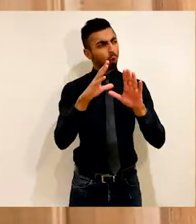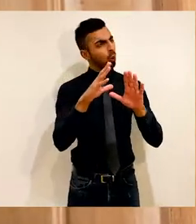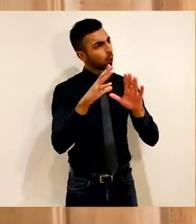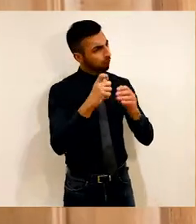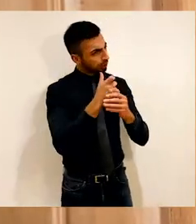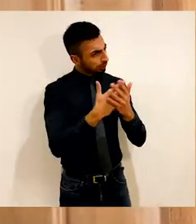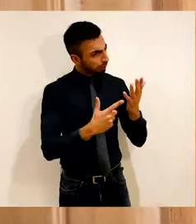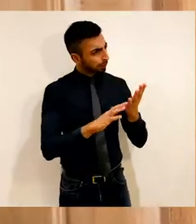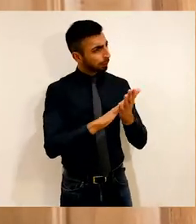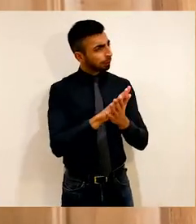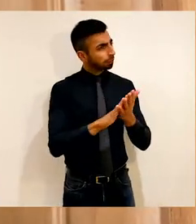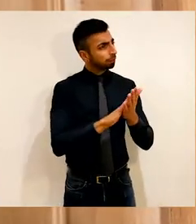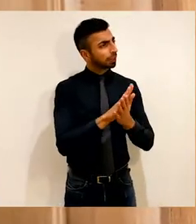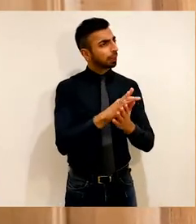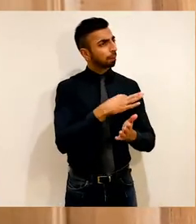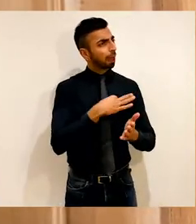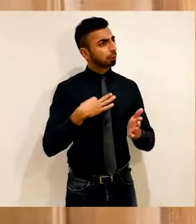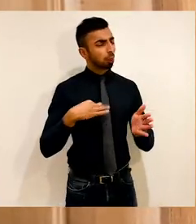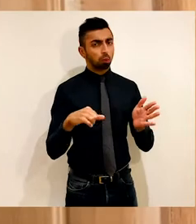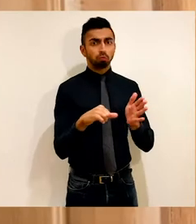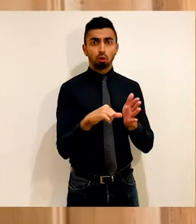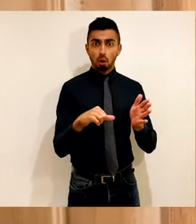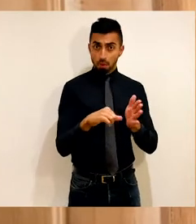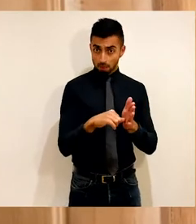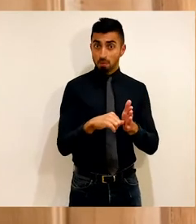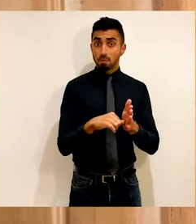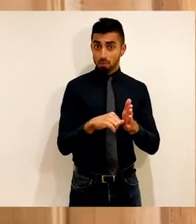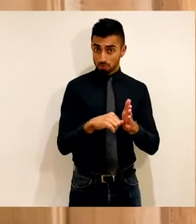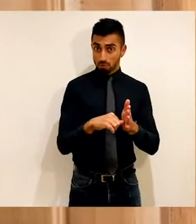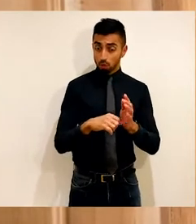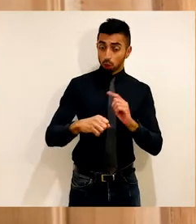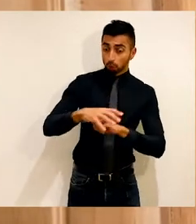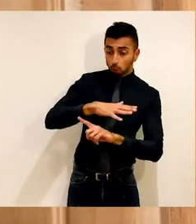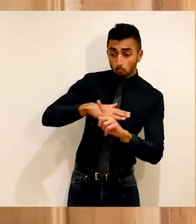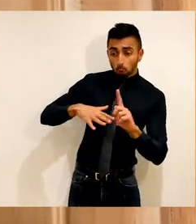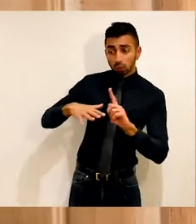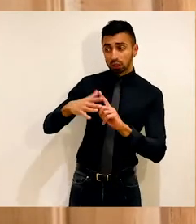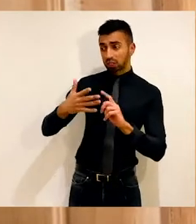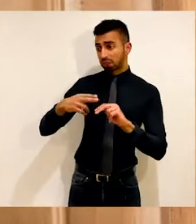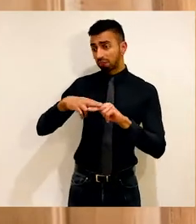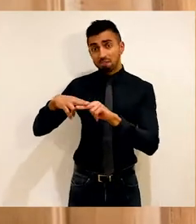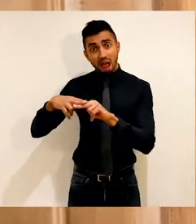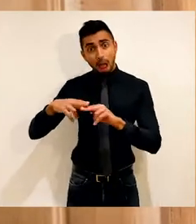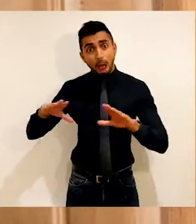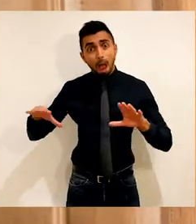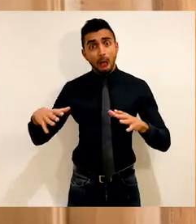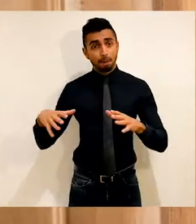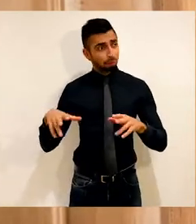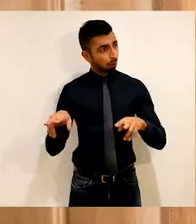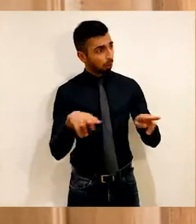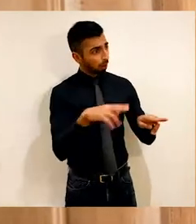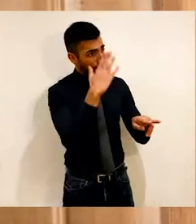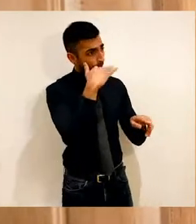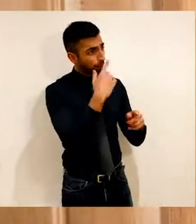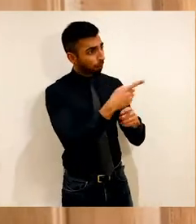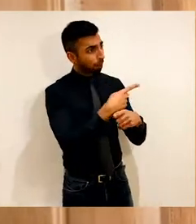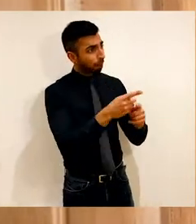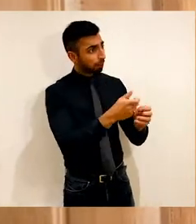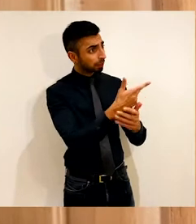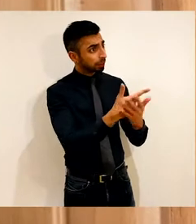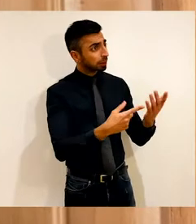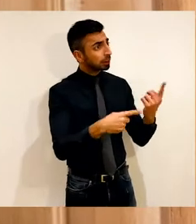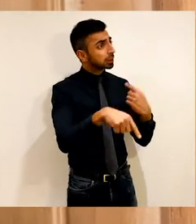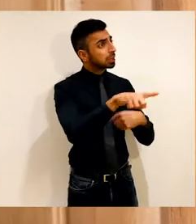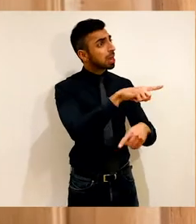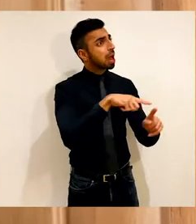people were defined by their medical condition. A stigma was attached to them and often whispered in